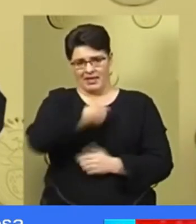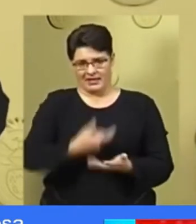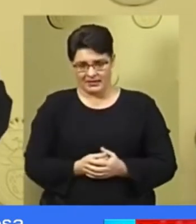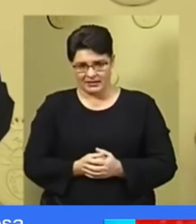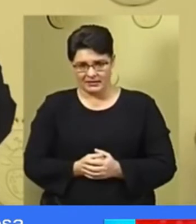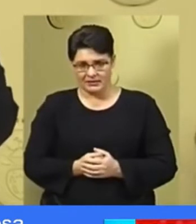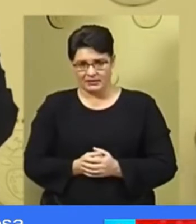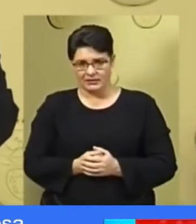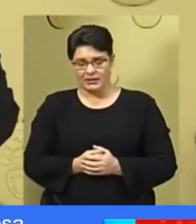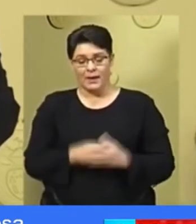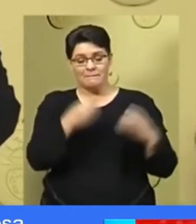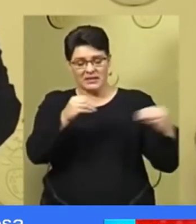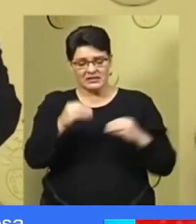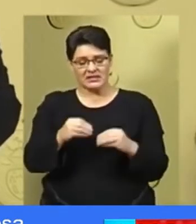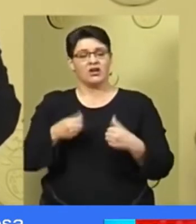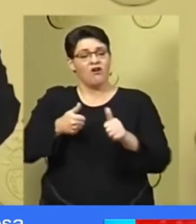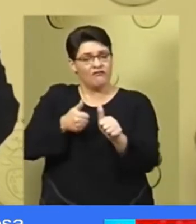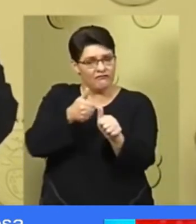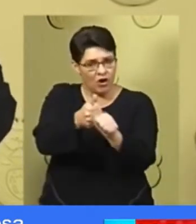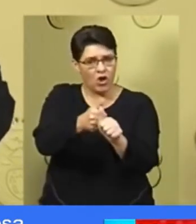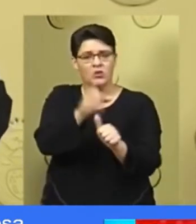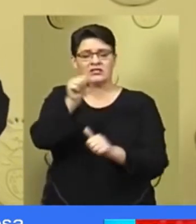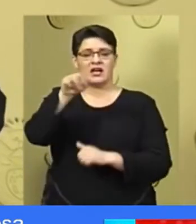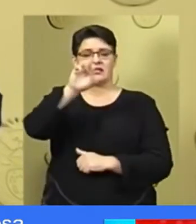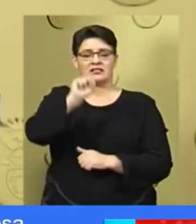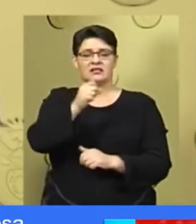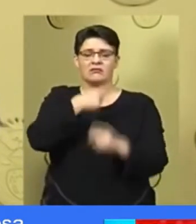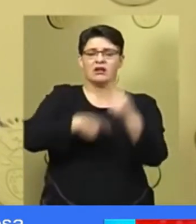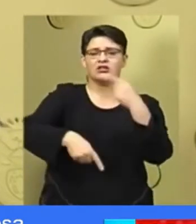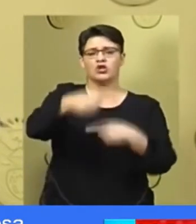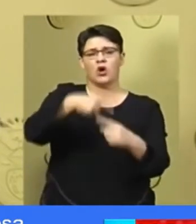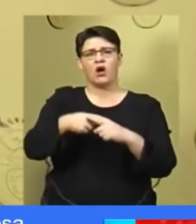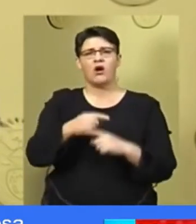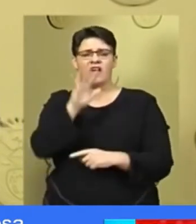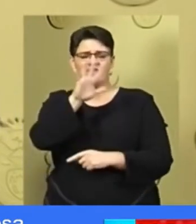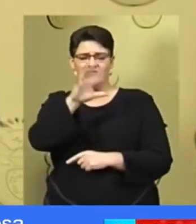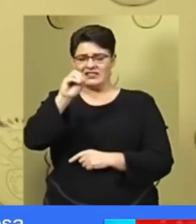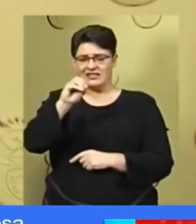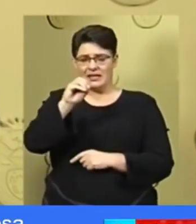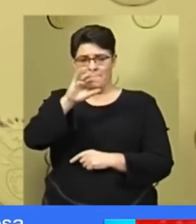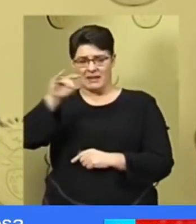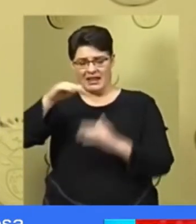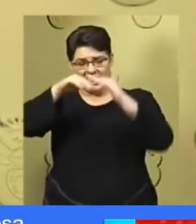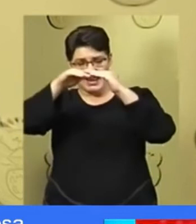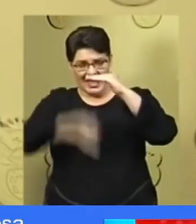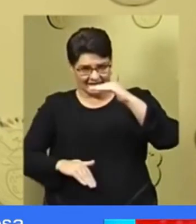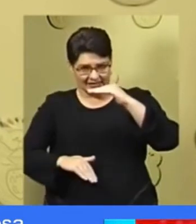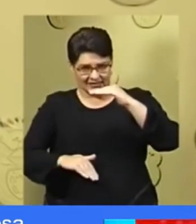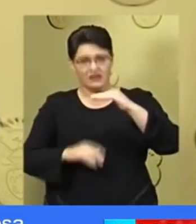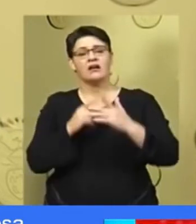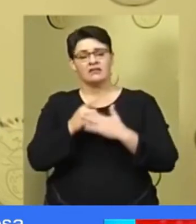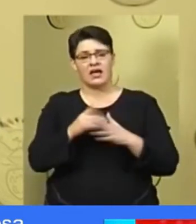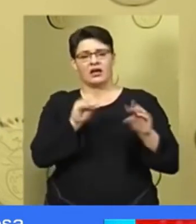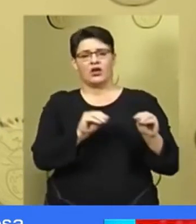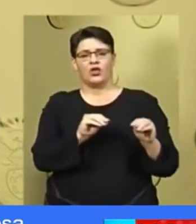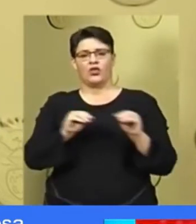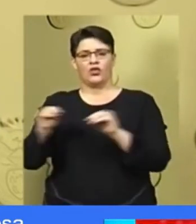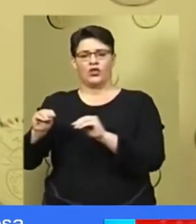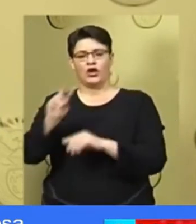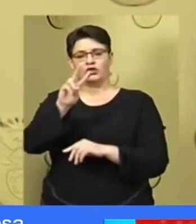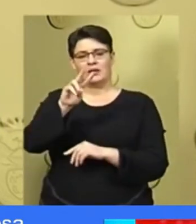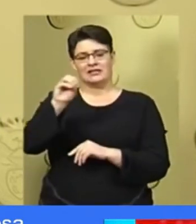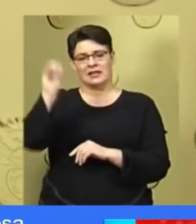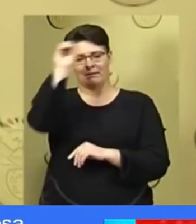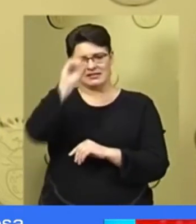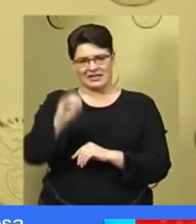Tax compliant businesses with a turnover of less than 50 million will be allowed to delay 20